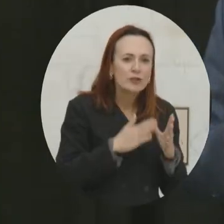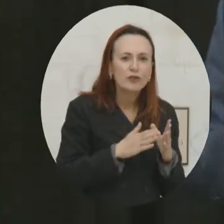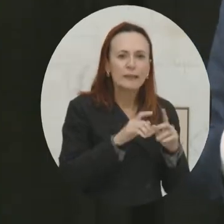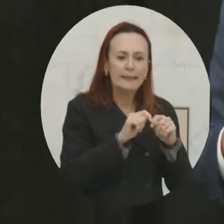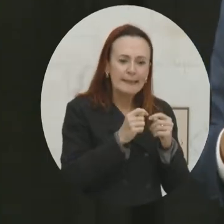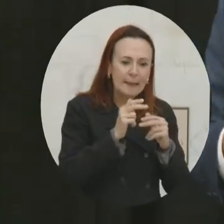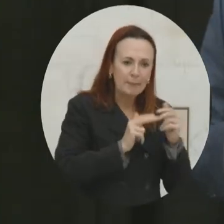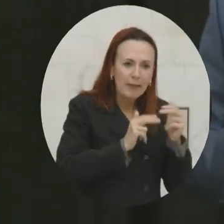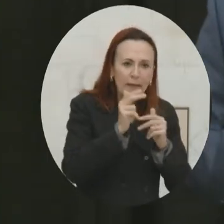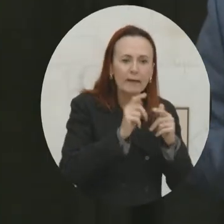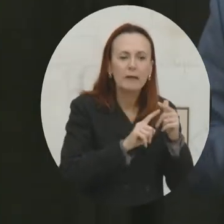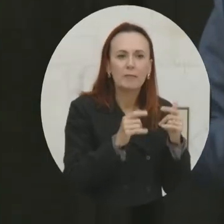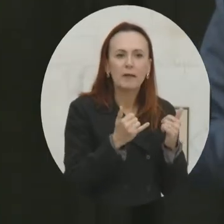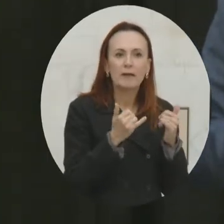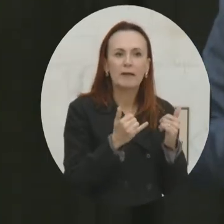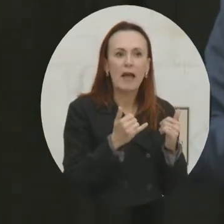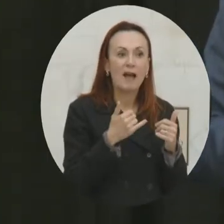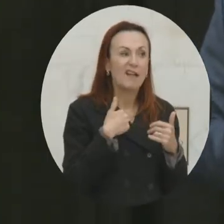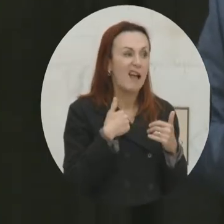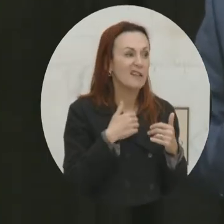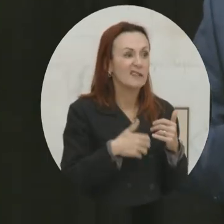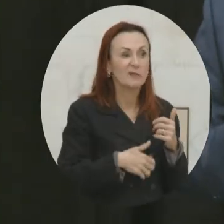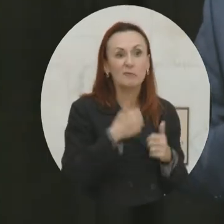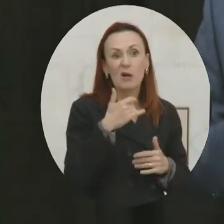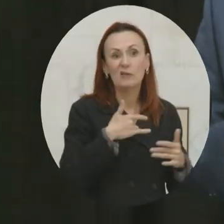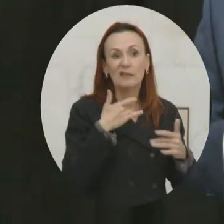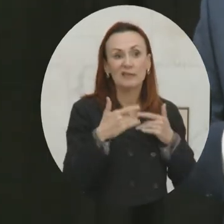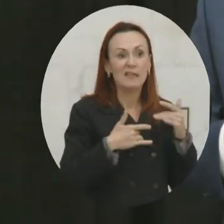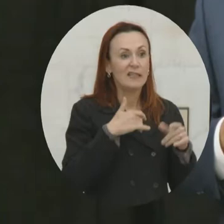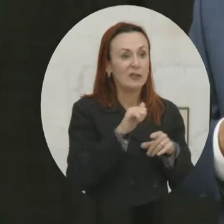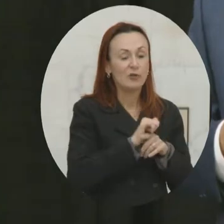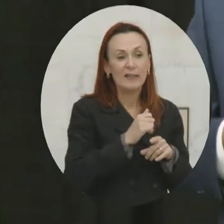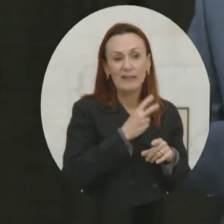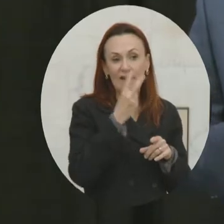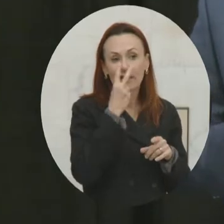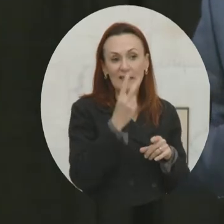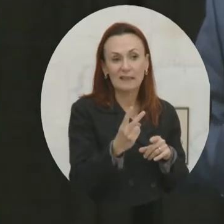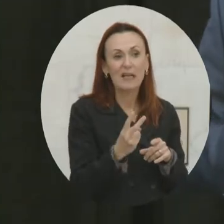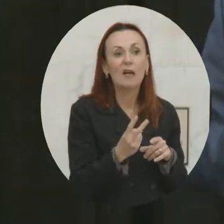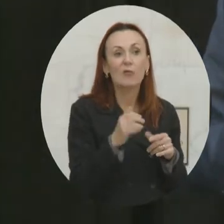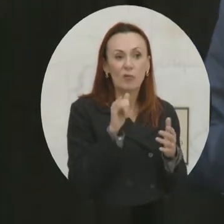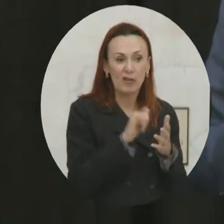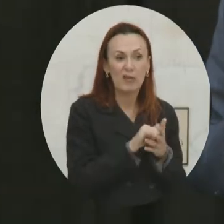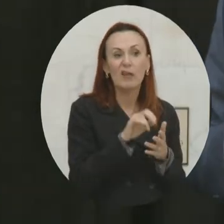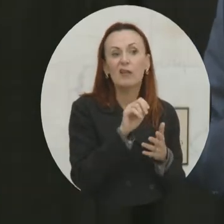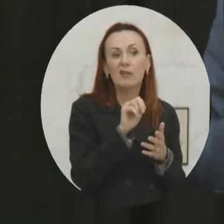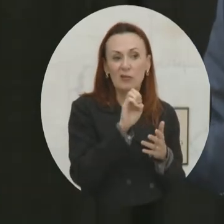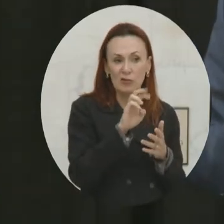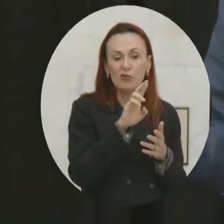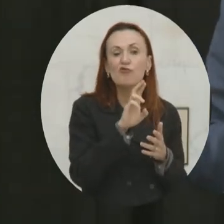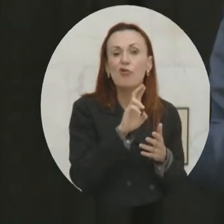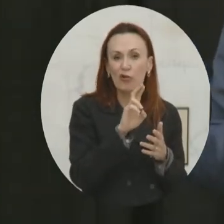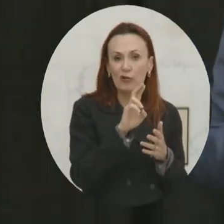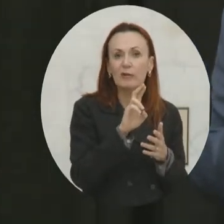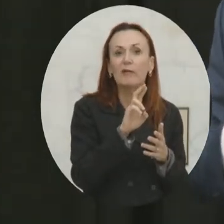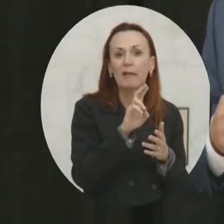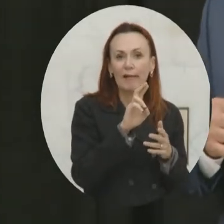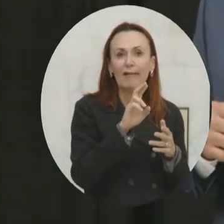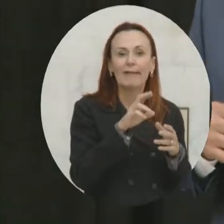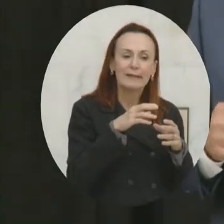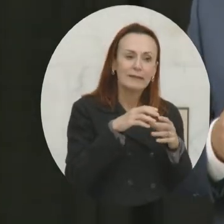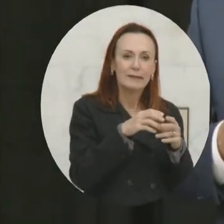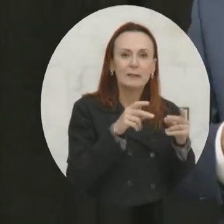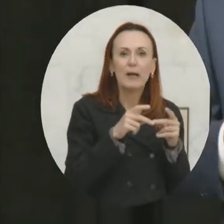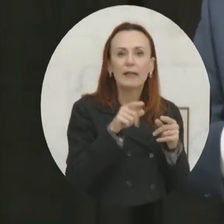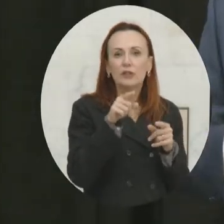And now I think she's created some of those exciting trainings I've ever seen implemented within the NERT space, when she is the NERT lead in our community. Behind her is her